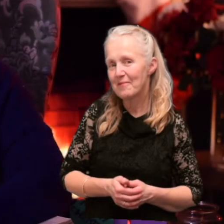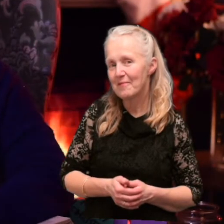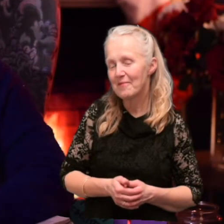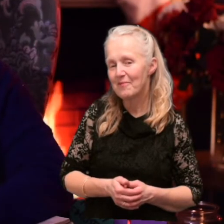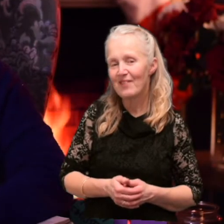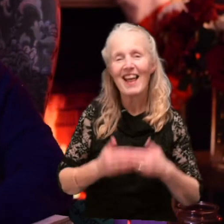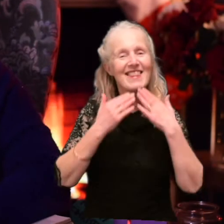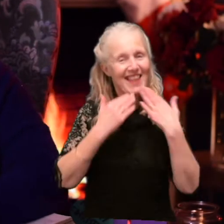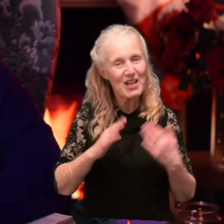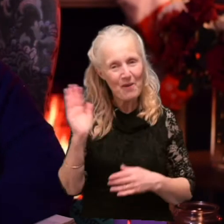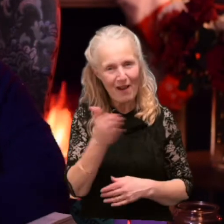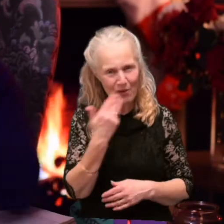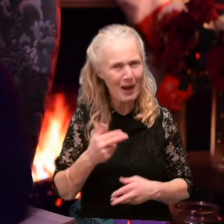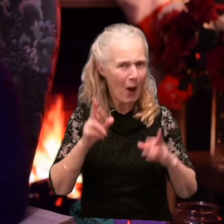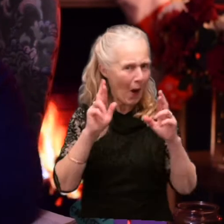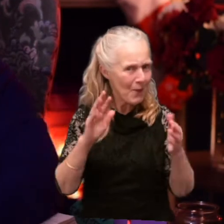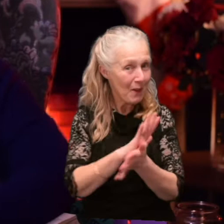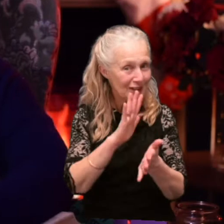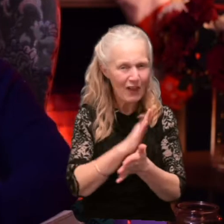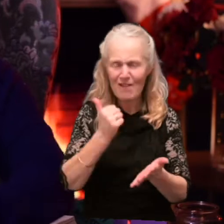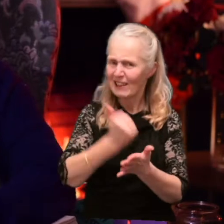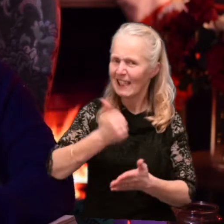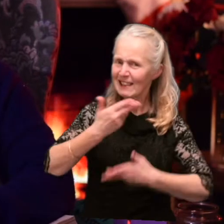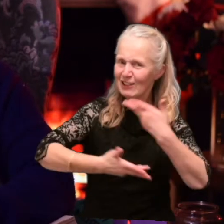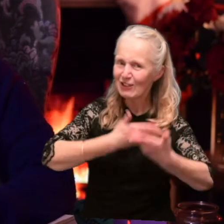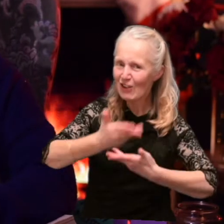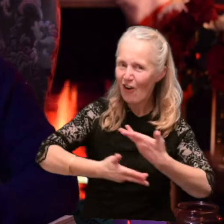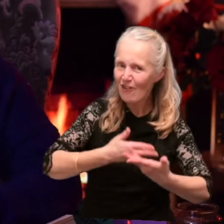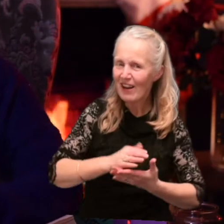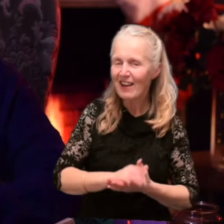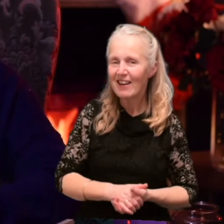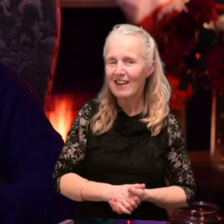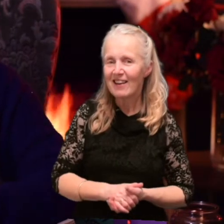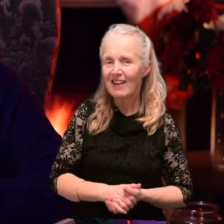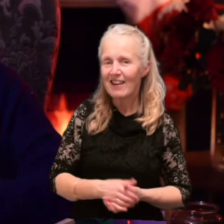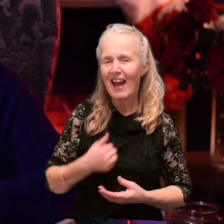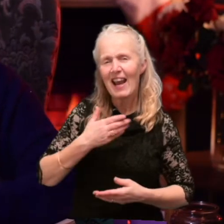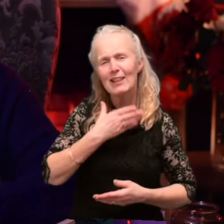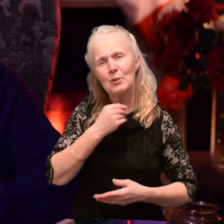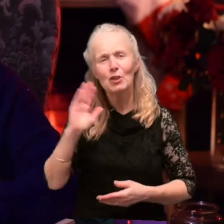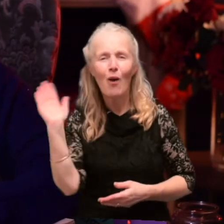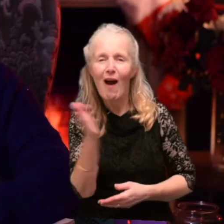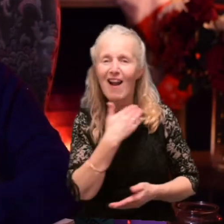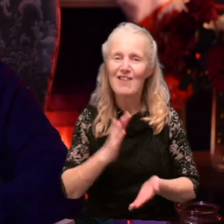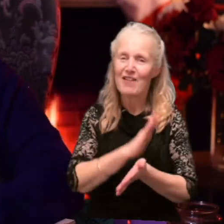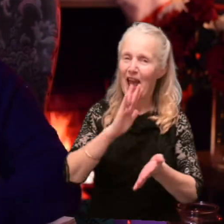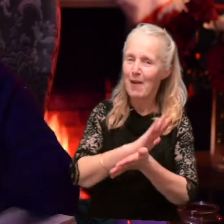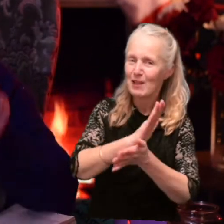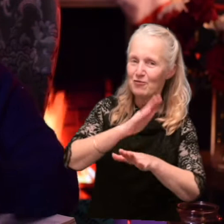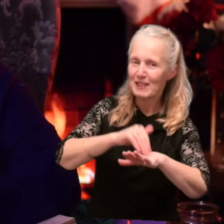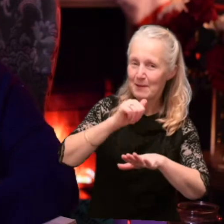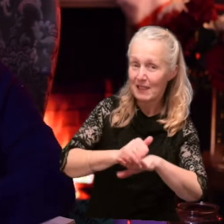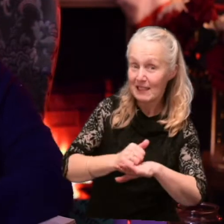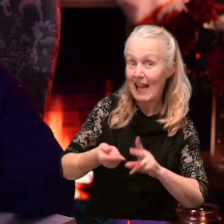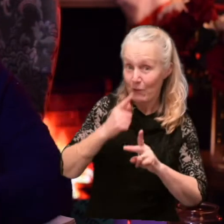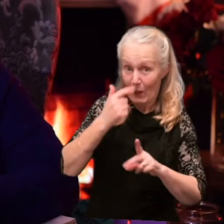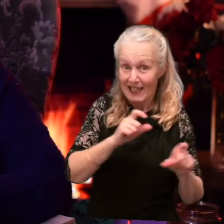Thank you, everybody. I really hope you enjoyed that fantastic story. I'd like to wish you all a very, very happy Christmas. And if you can